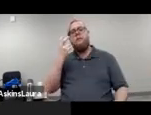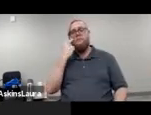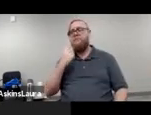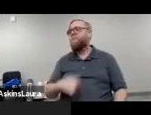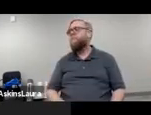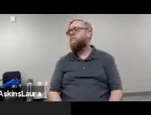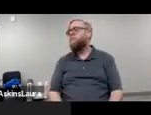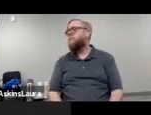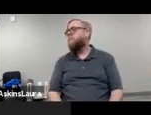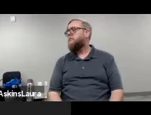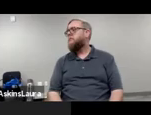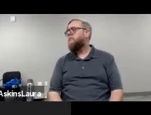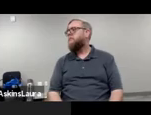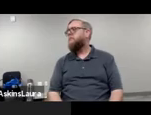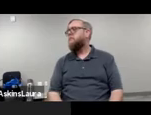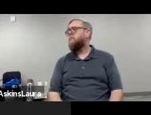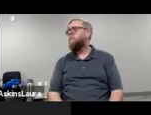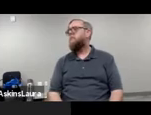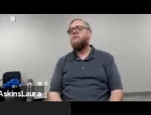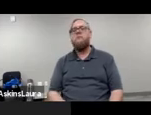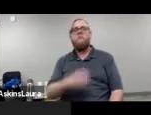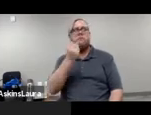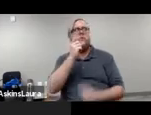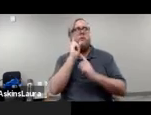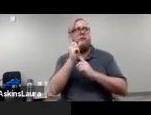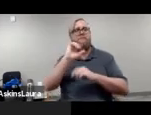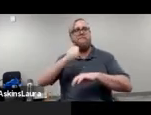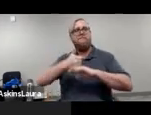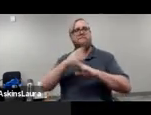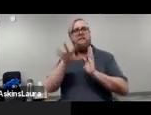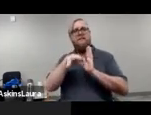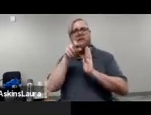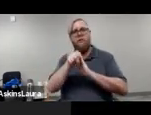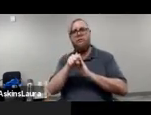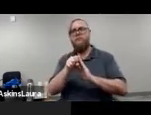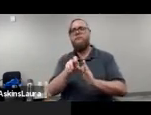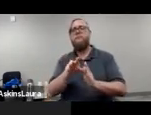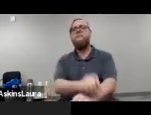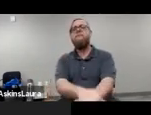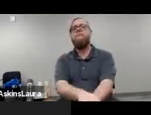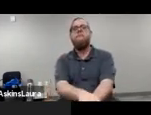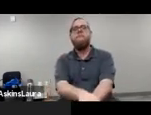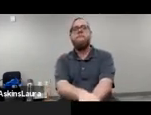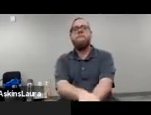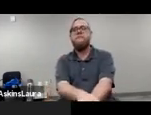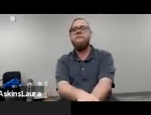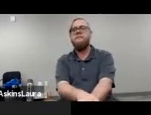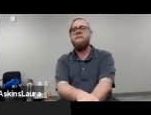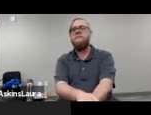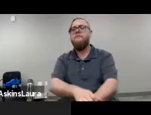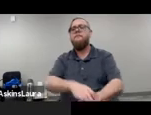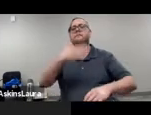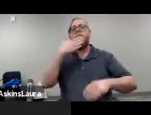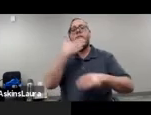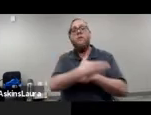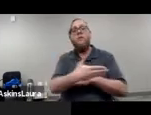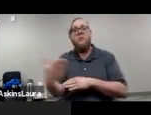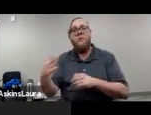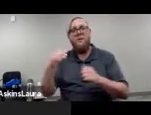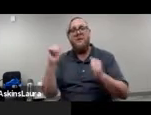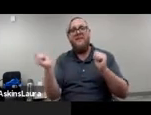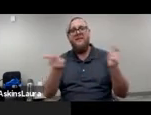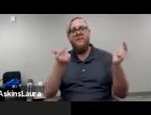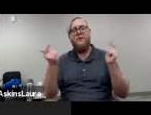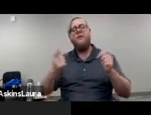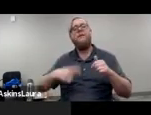One moment. Give us one second. I don't want to talk the whole thing. Okay. Good morning, everyone.